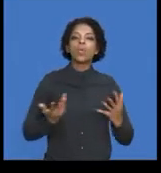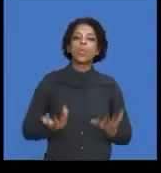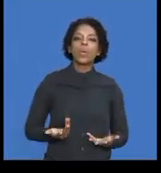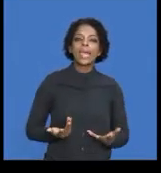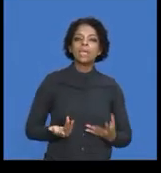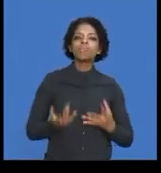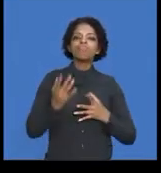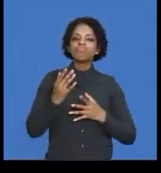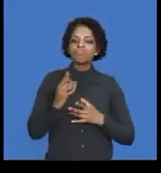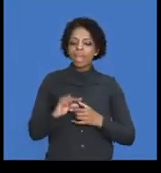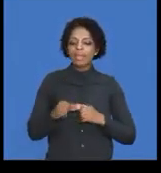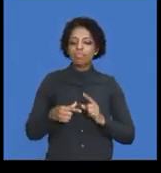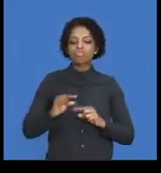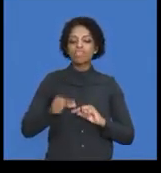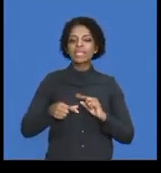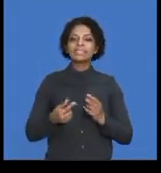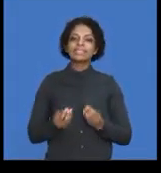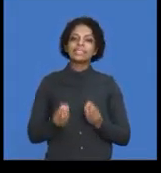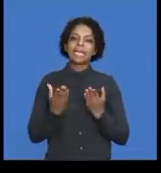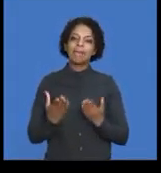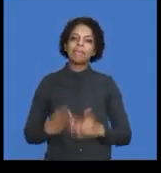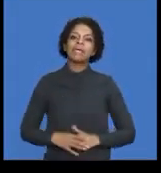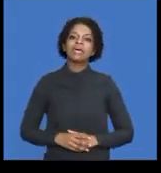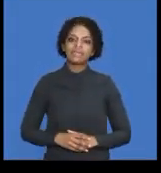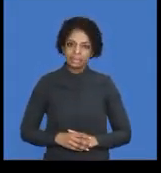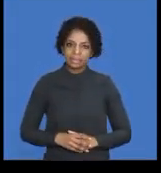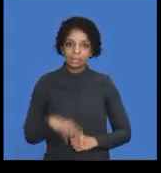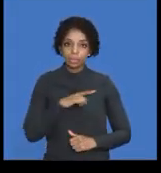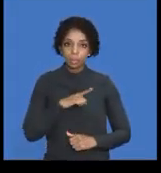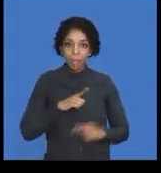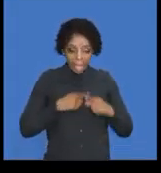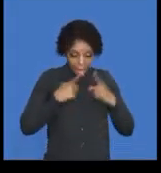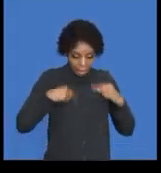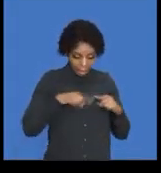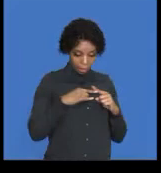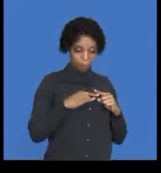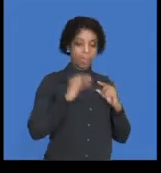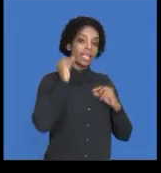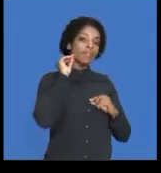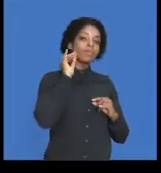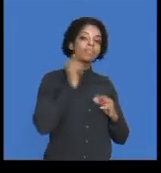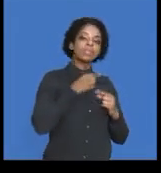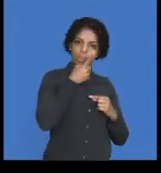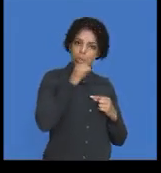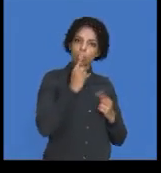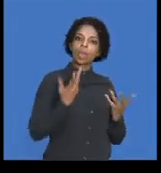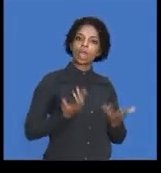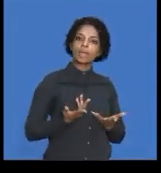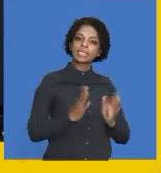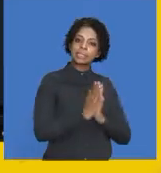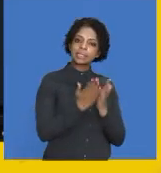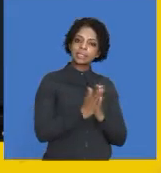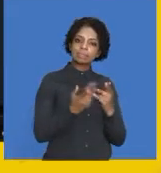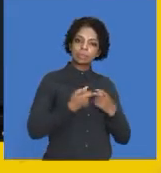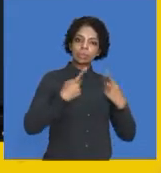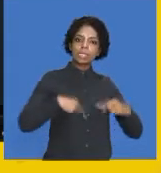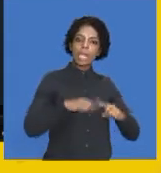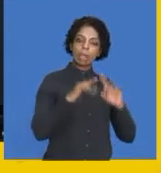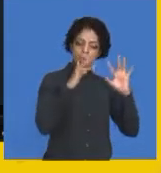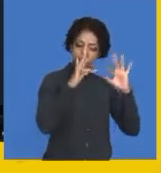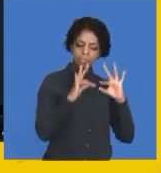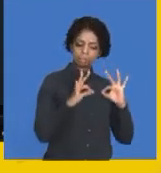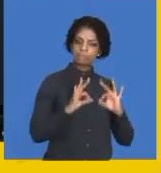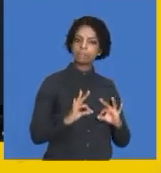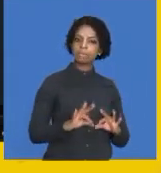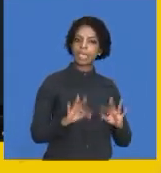suppliers. Because our information is incorrect, we need to correct our books. And this is where,